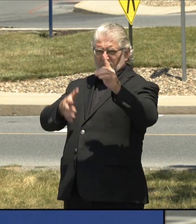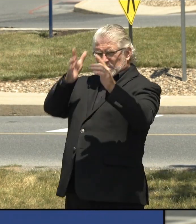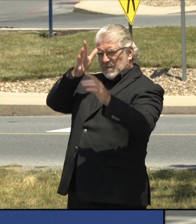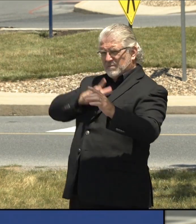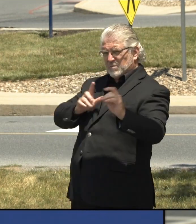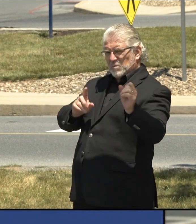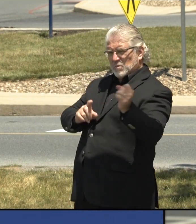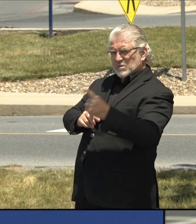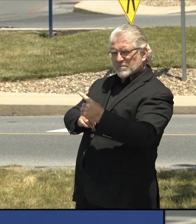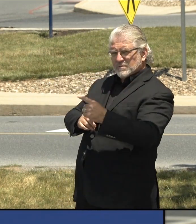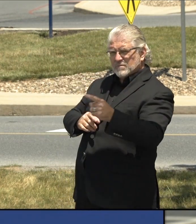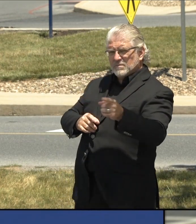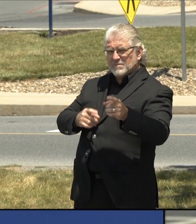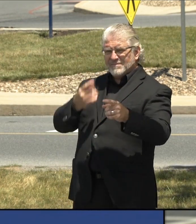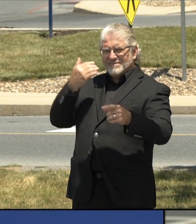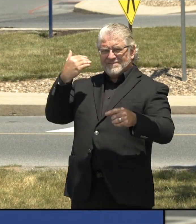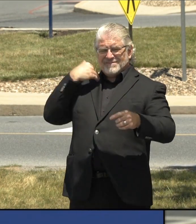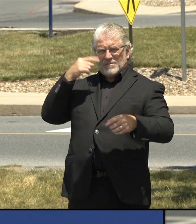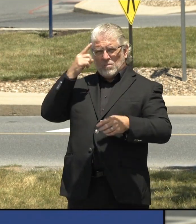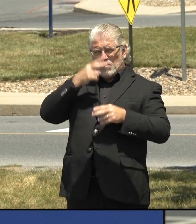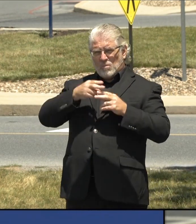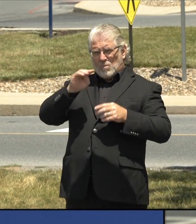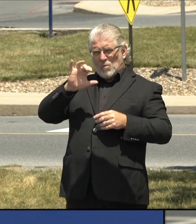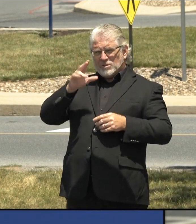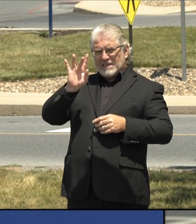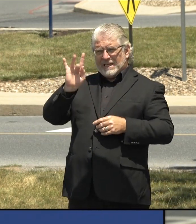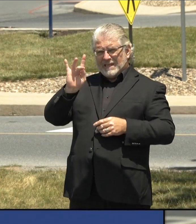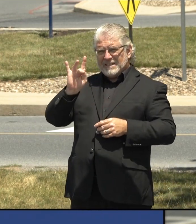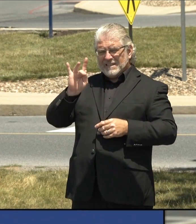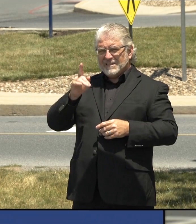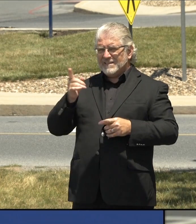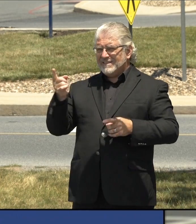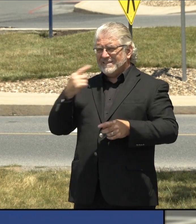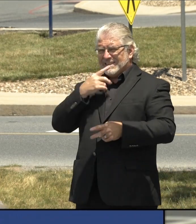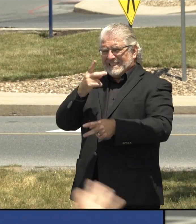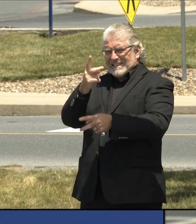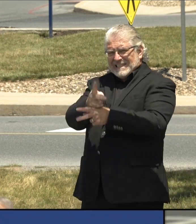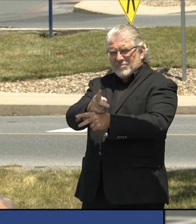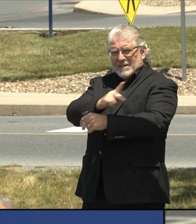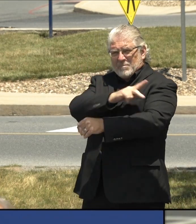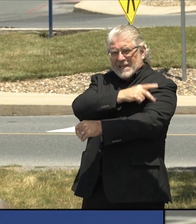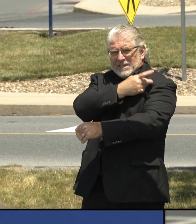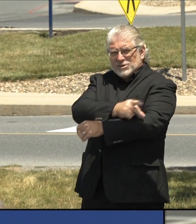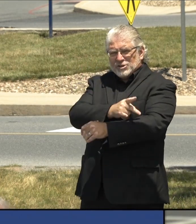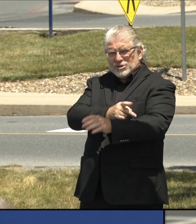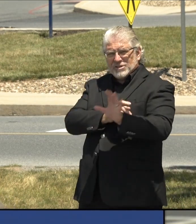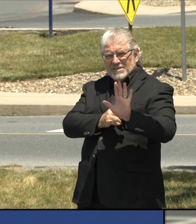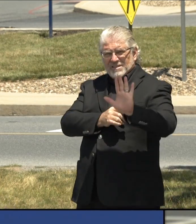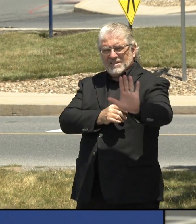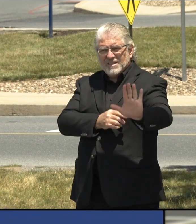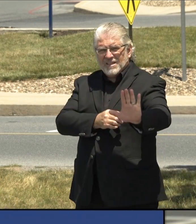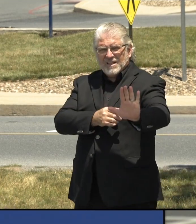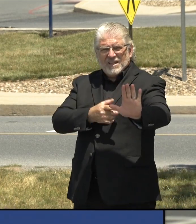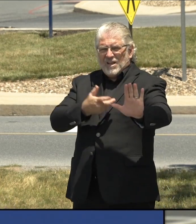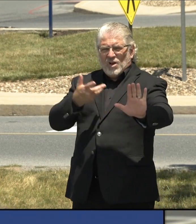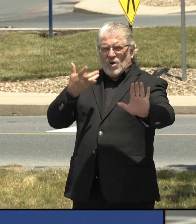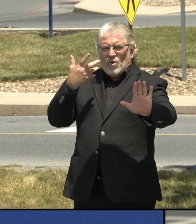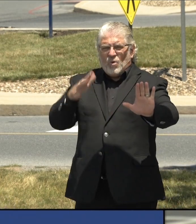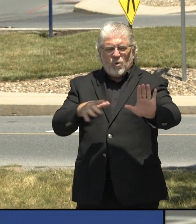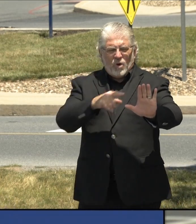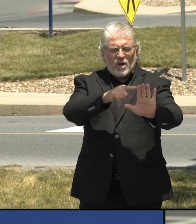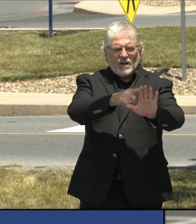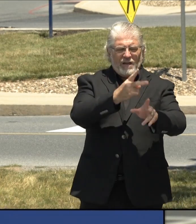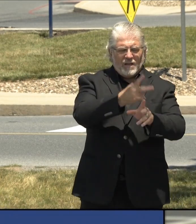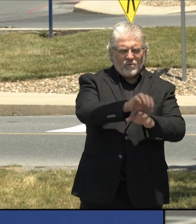keep their patients. Was the logic behind that you didn't want to swamp hospitals by emptying nursing homes into hospitals at that point where there was